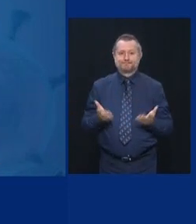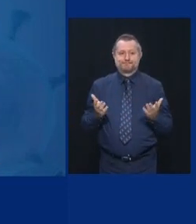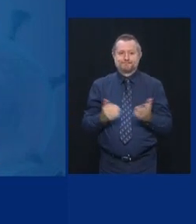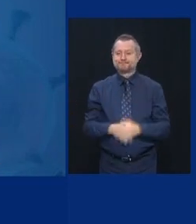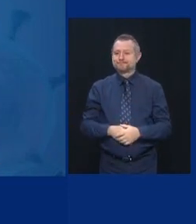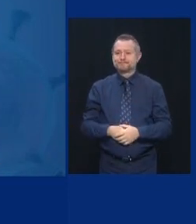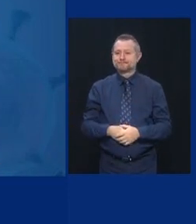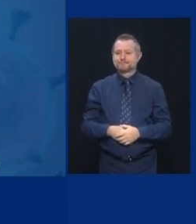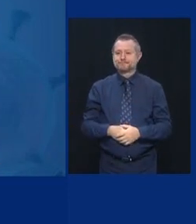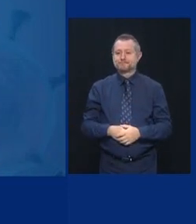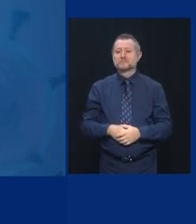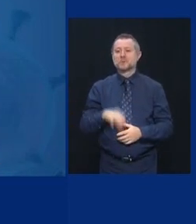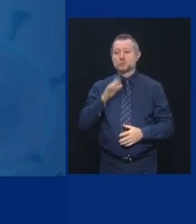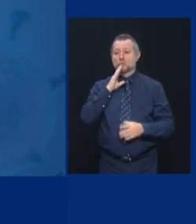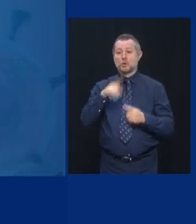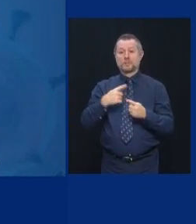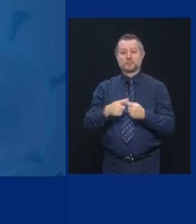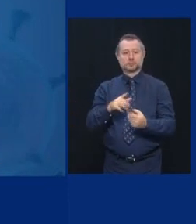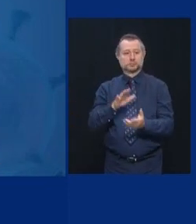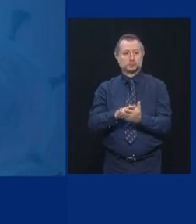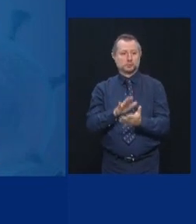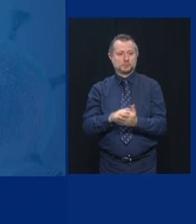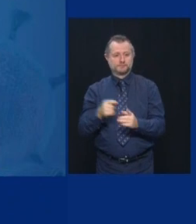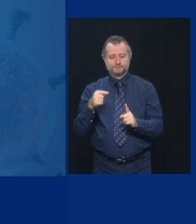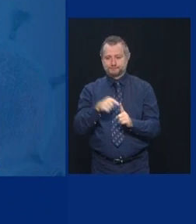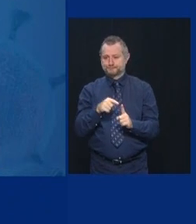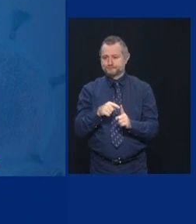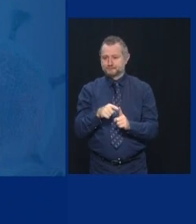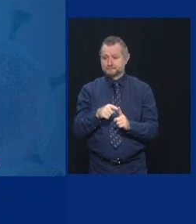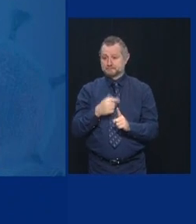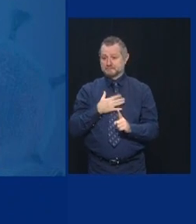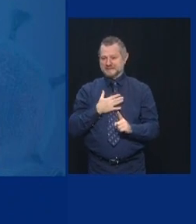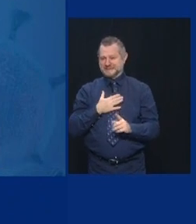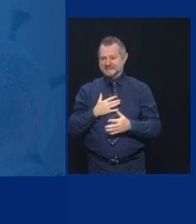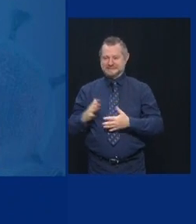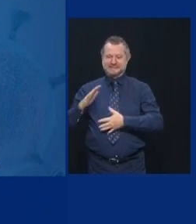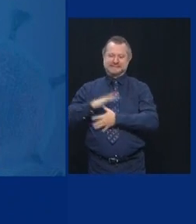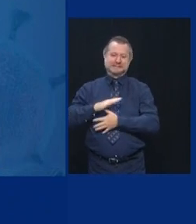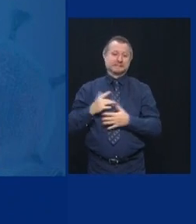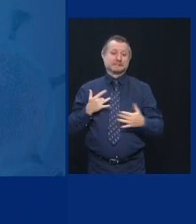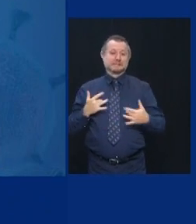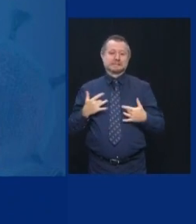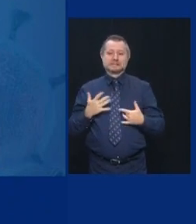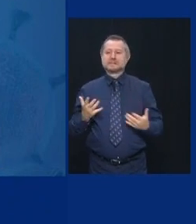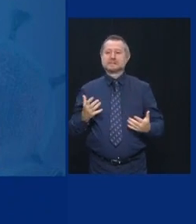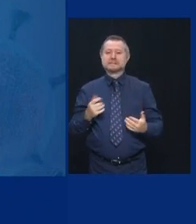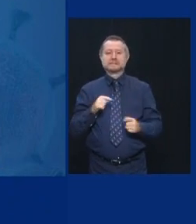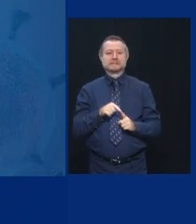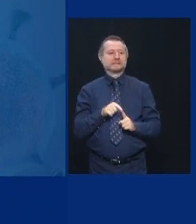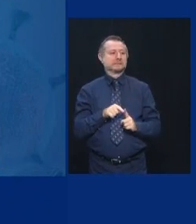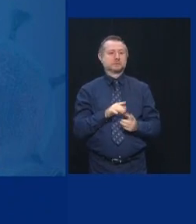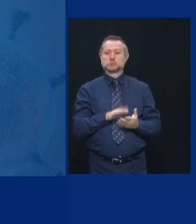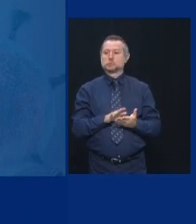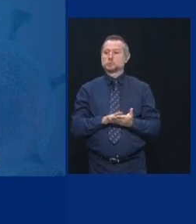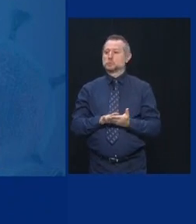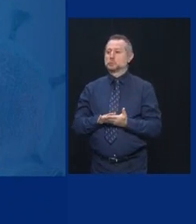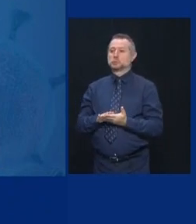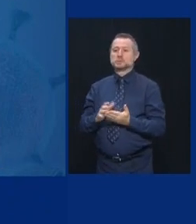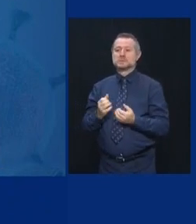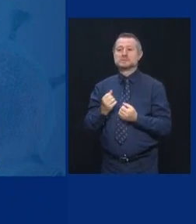On schools, my number one concern has always been schools. I said to the parents of this state,